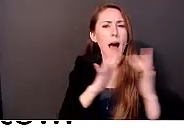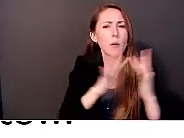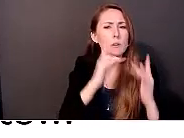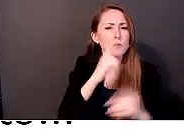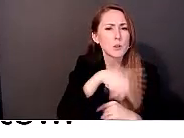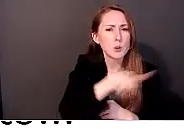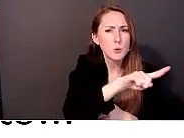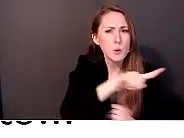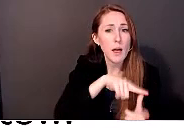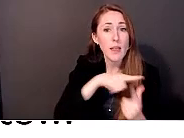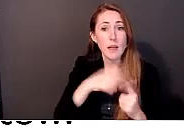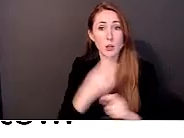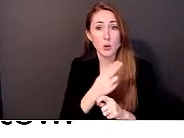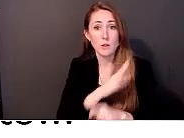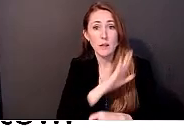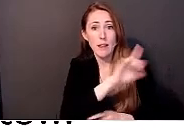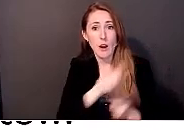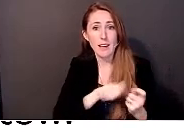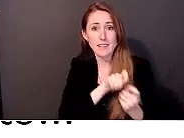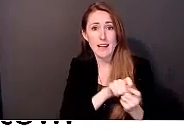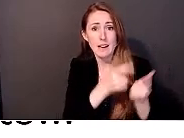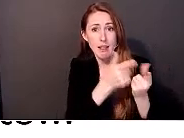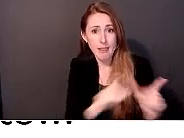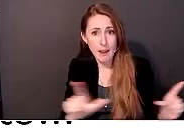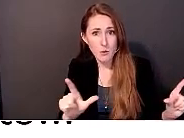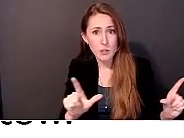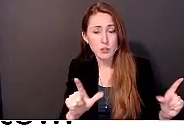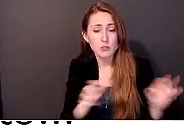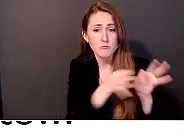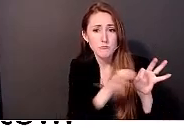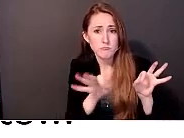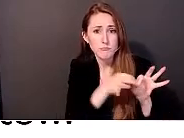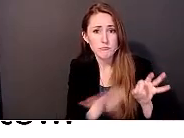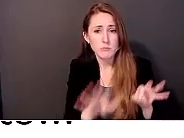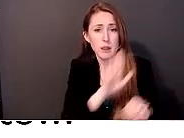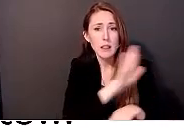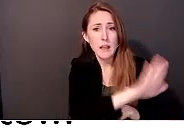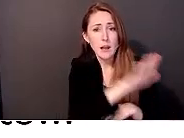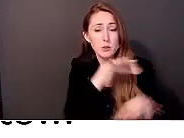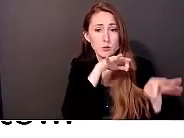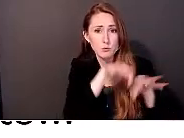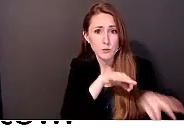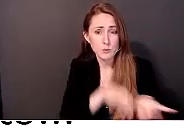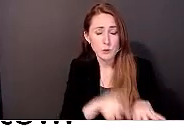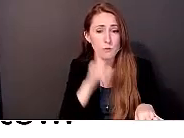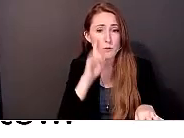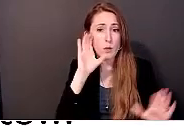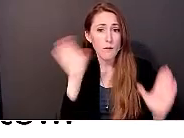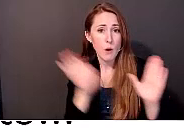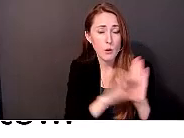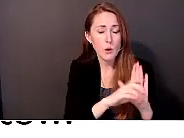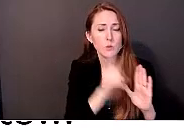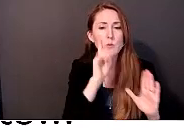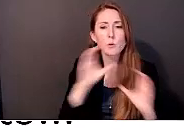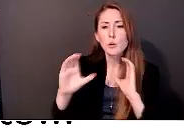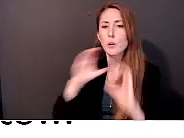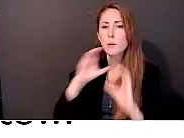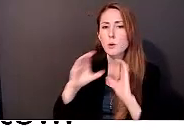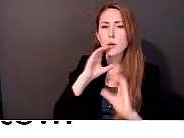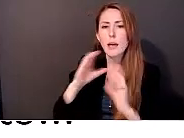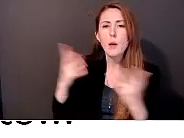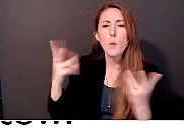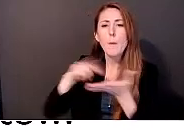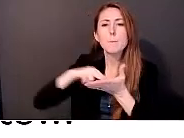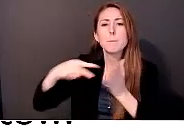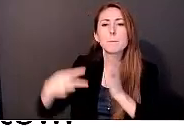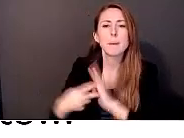language and descriptions for the photos, uh, to communicate the meaning of rural independent living.